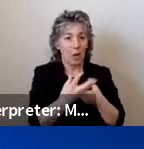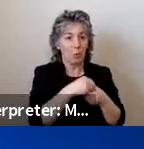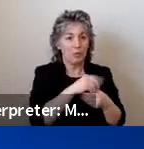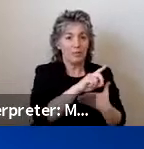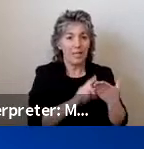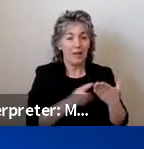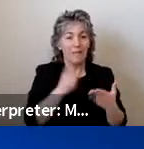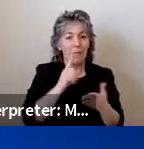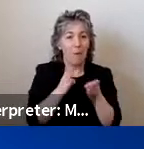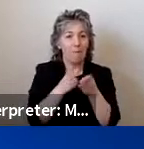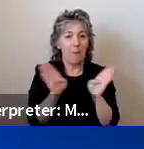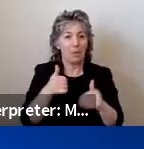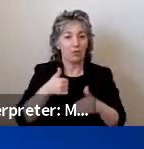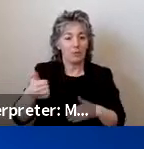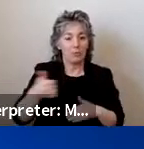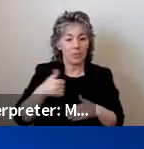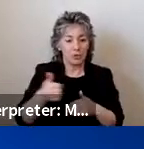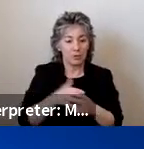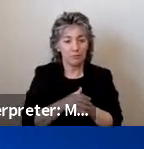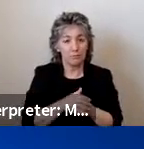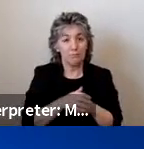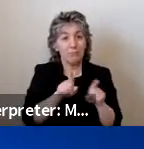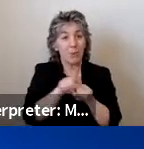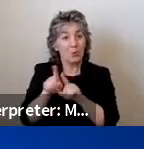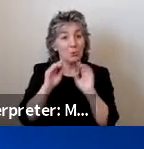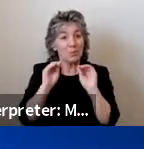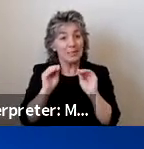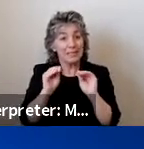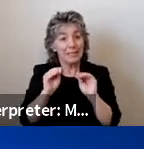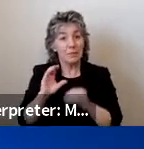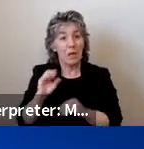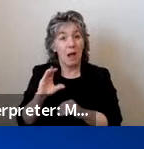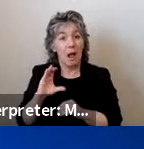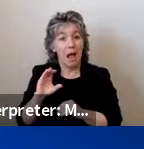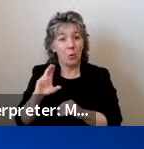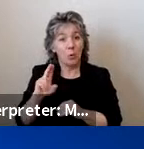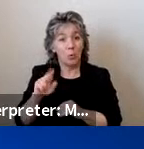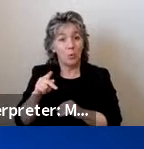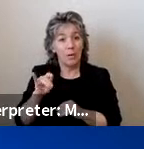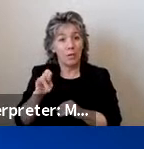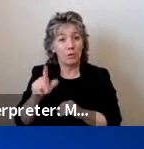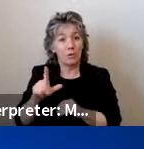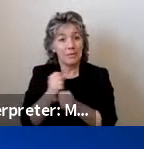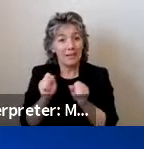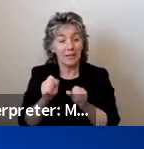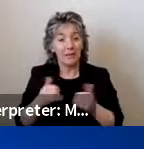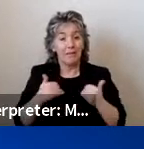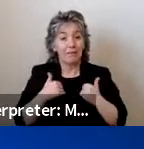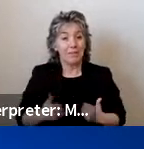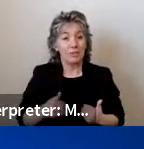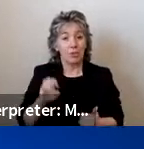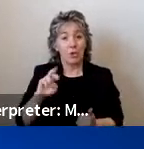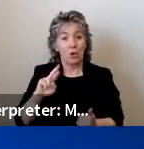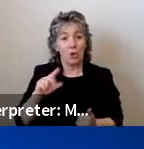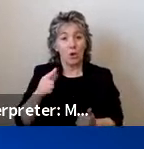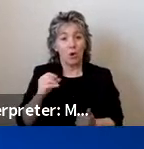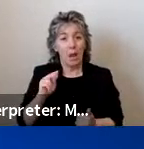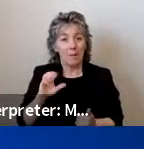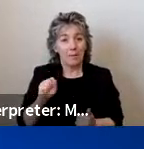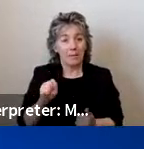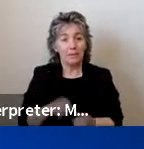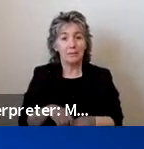public transportation. He also teaches courses in occupational safety, physical ergonomics, occupational